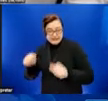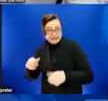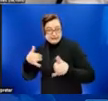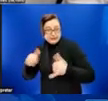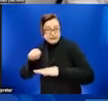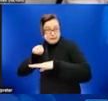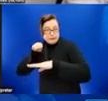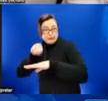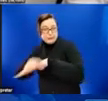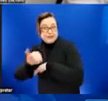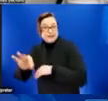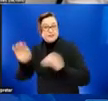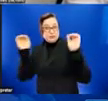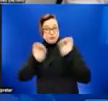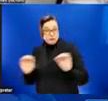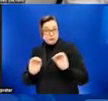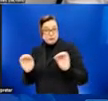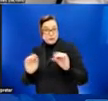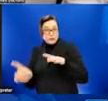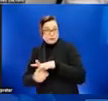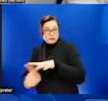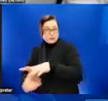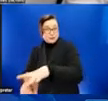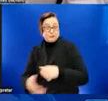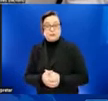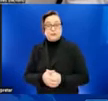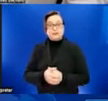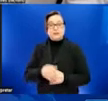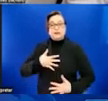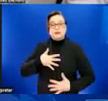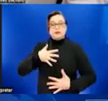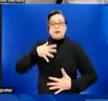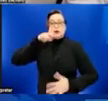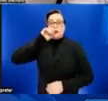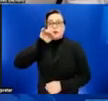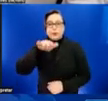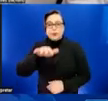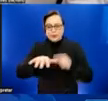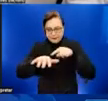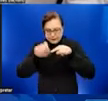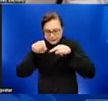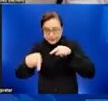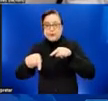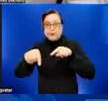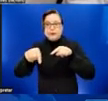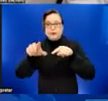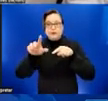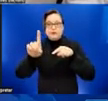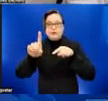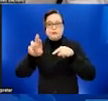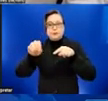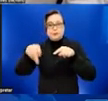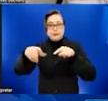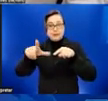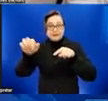how often monkeypox might be spread through respiratory droplets, and whether monkeypox can be spread through other body fluids.